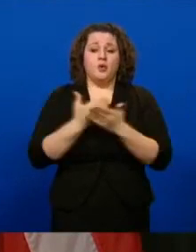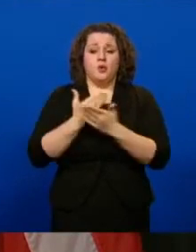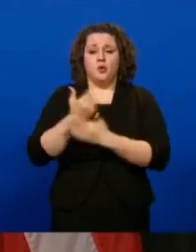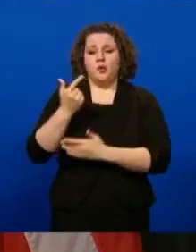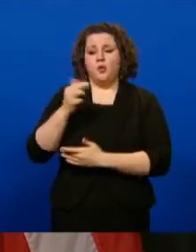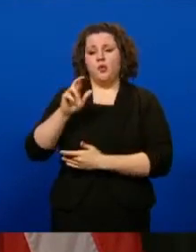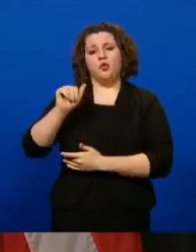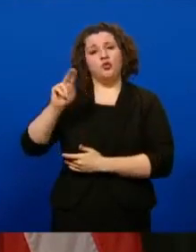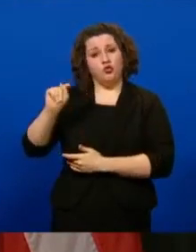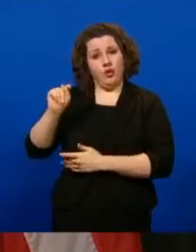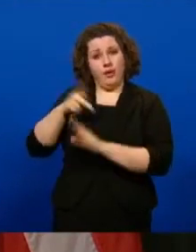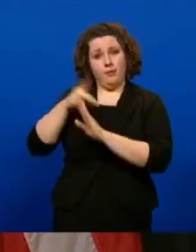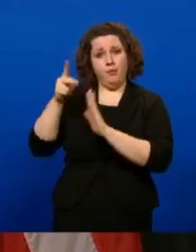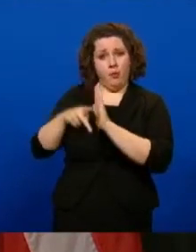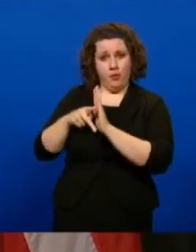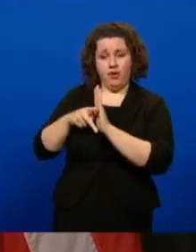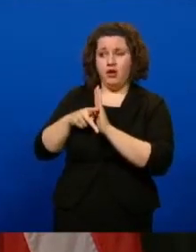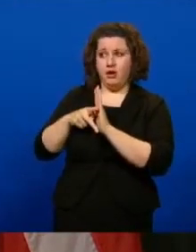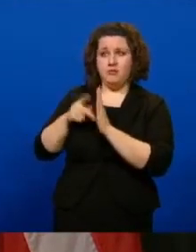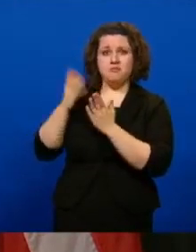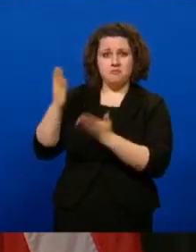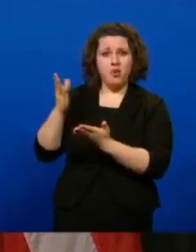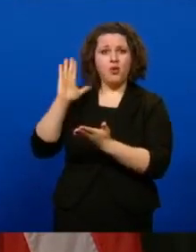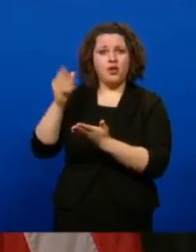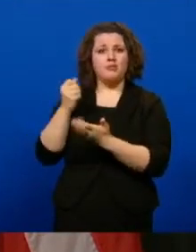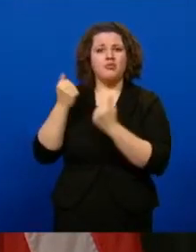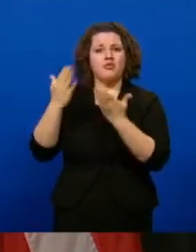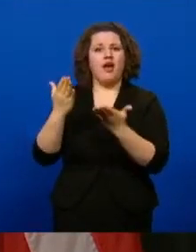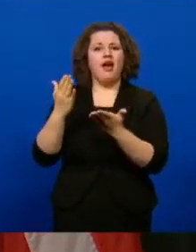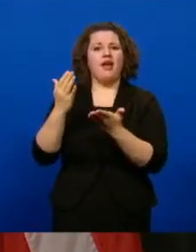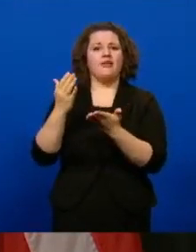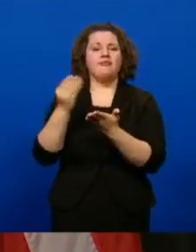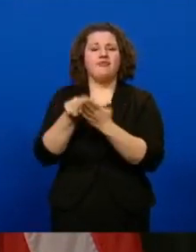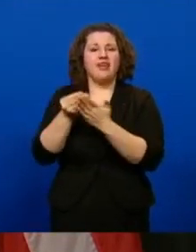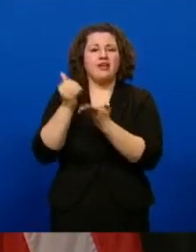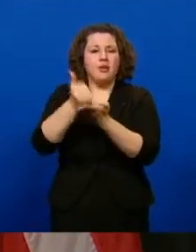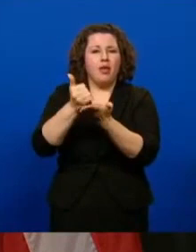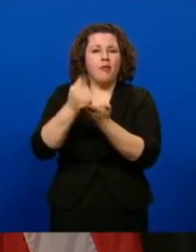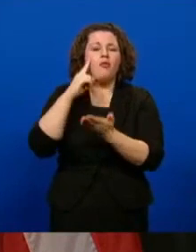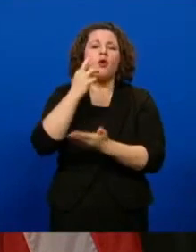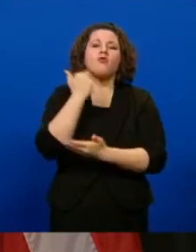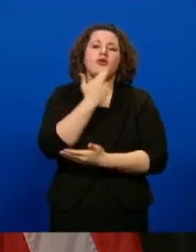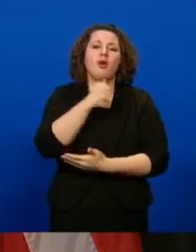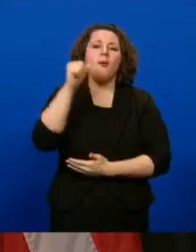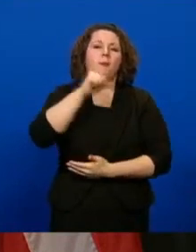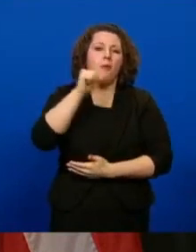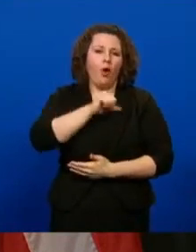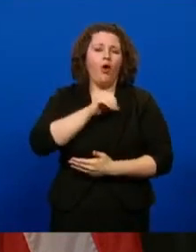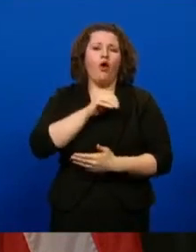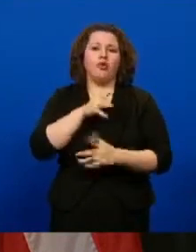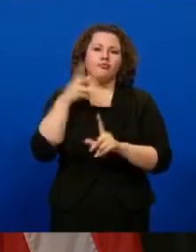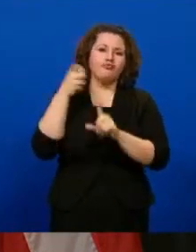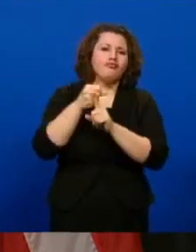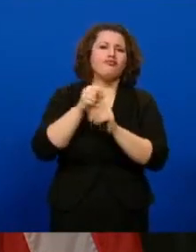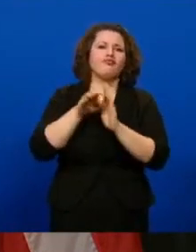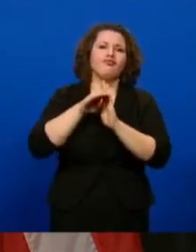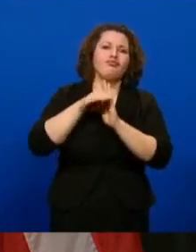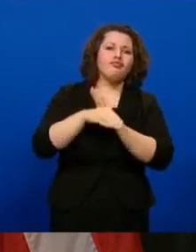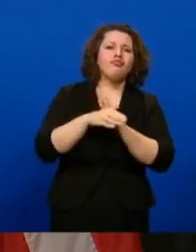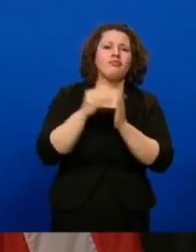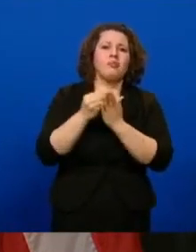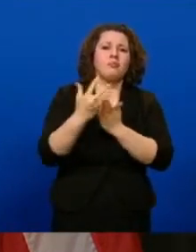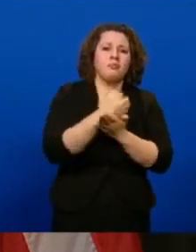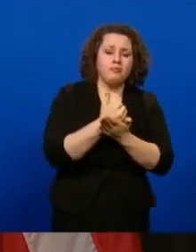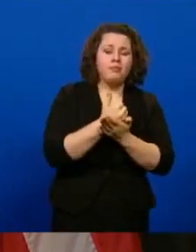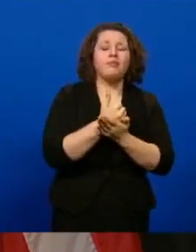program will provide financial relief for restaurants and bars that were impacted during the pandemic. The